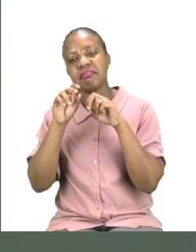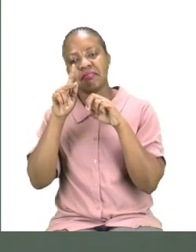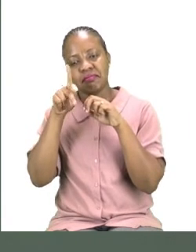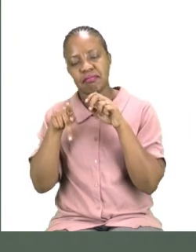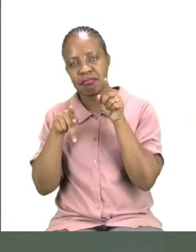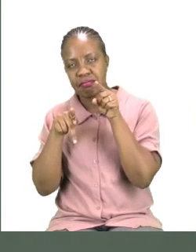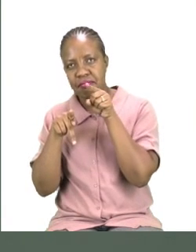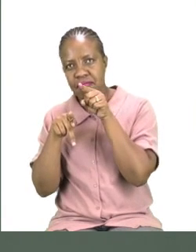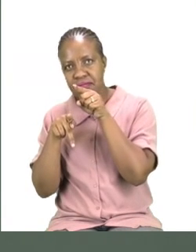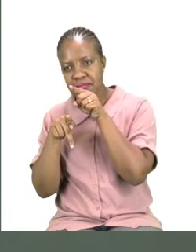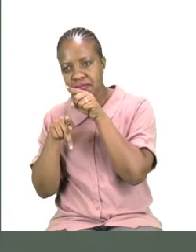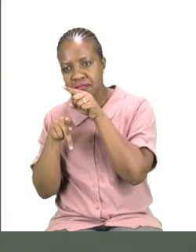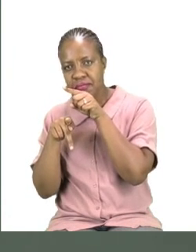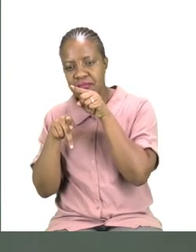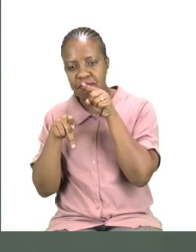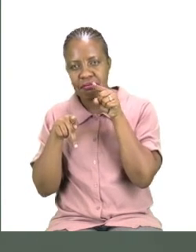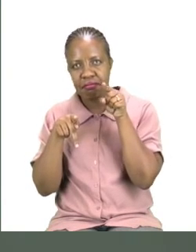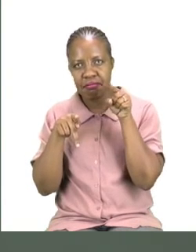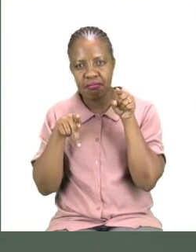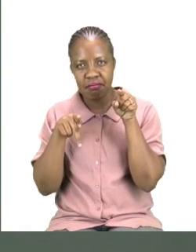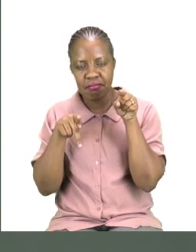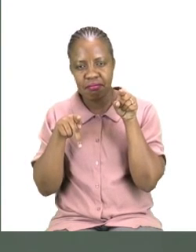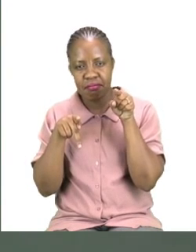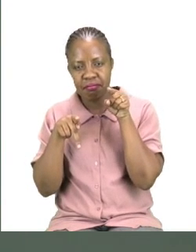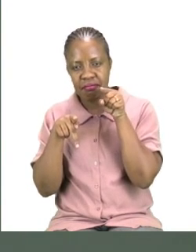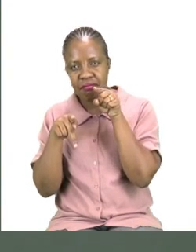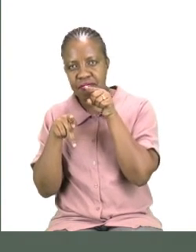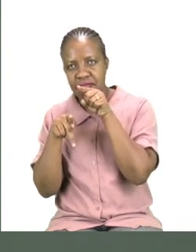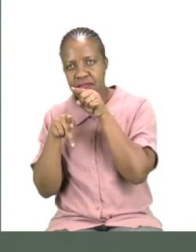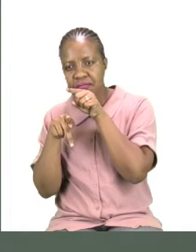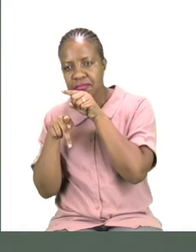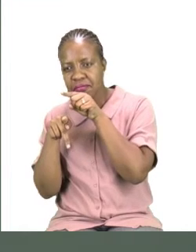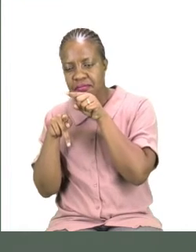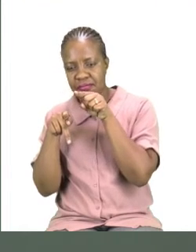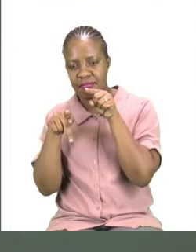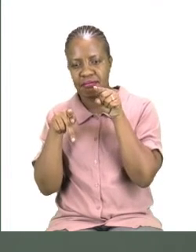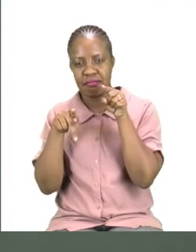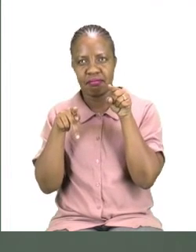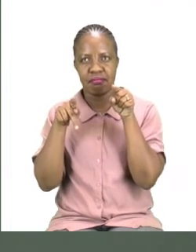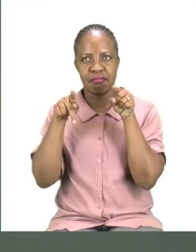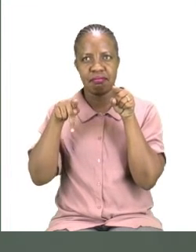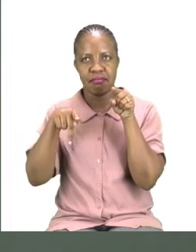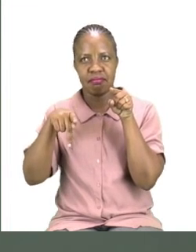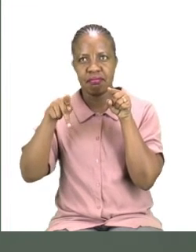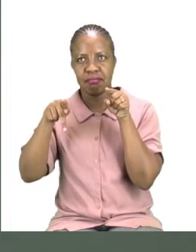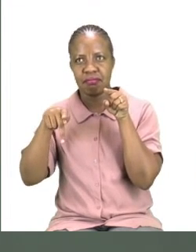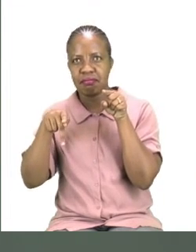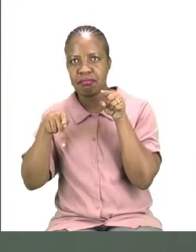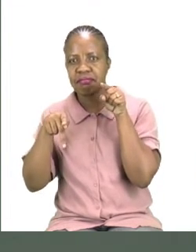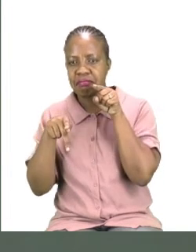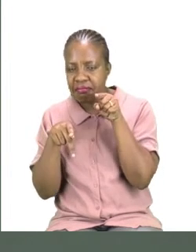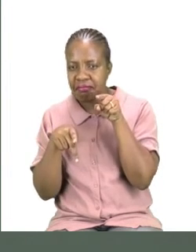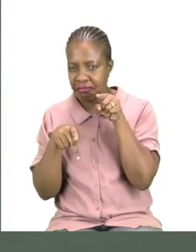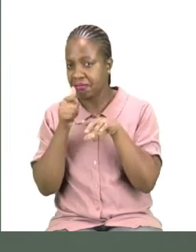Another P. Where are you? Mr. P. I found